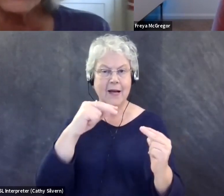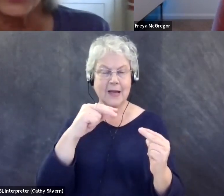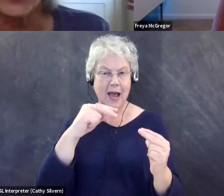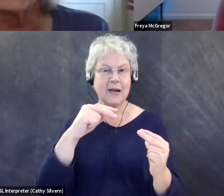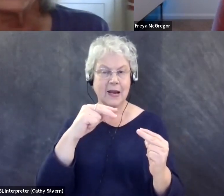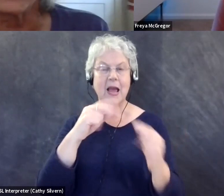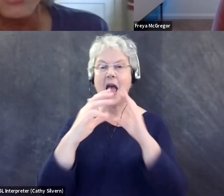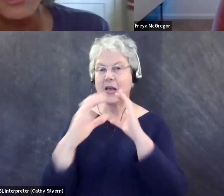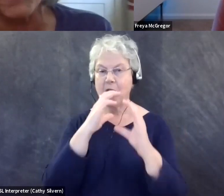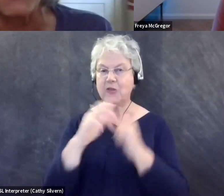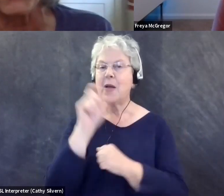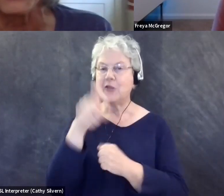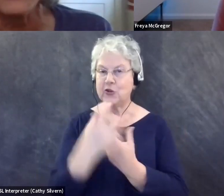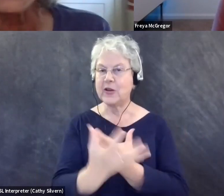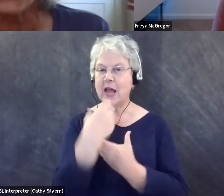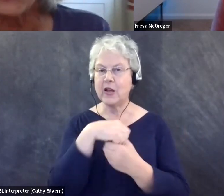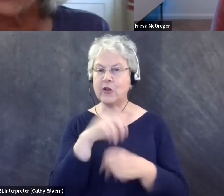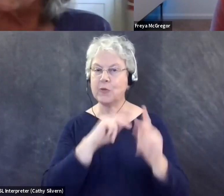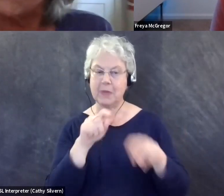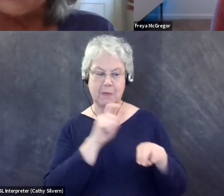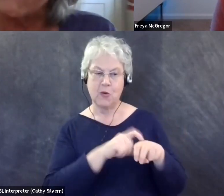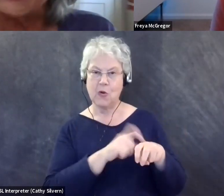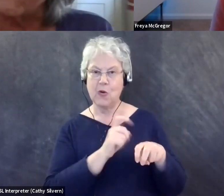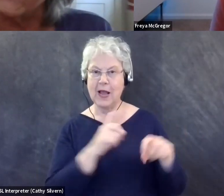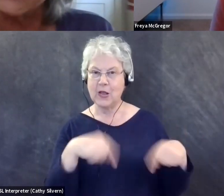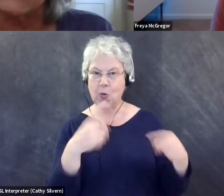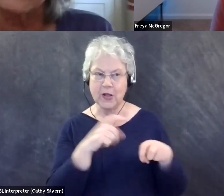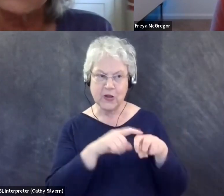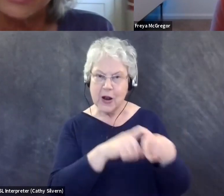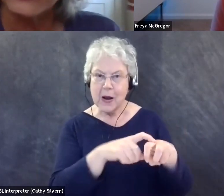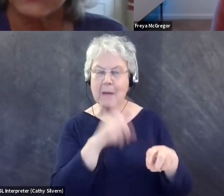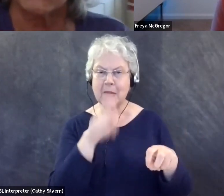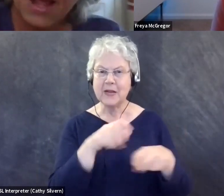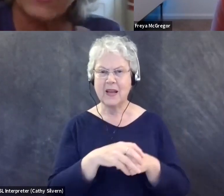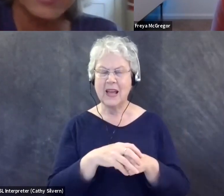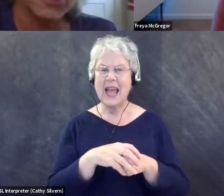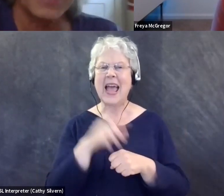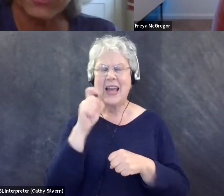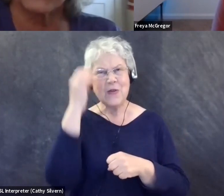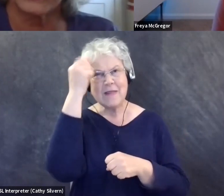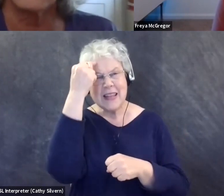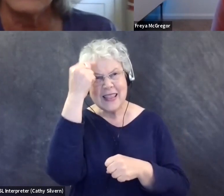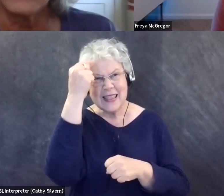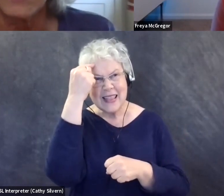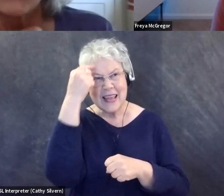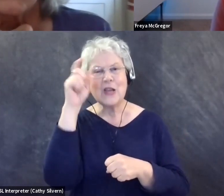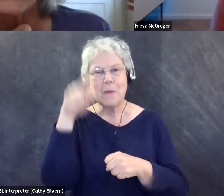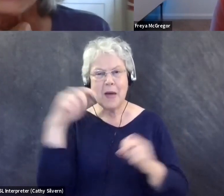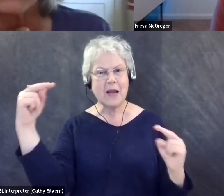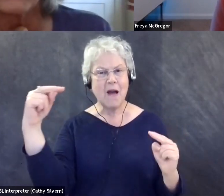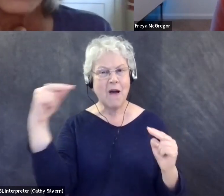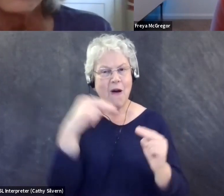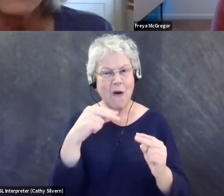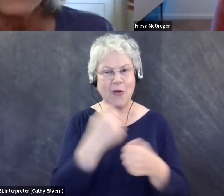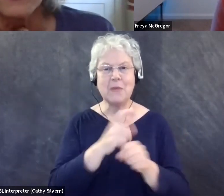needs to include the seated people as well. And you have to be, I think at first, a little intentional about that to make sure that everyone